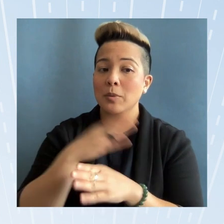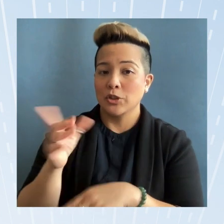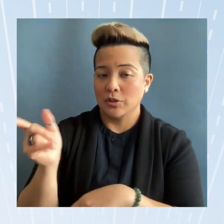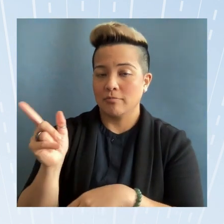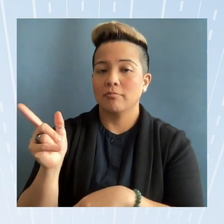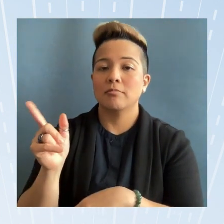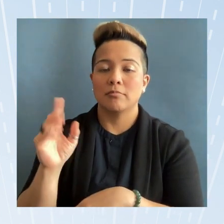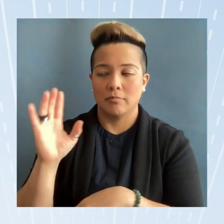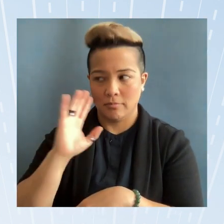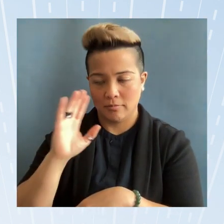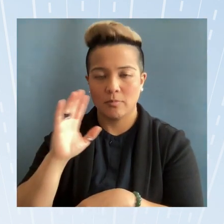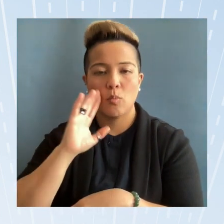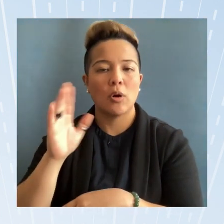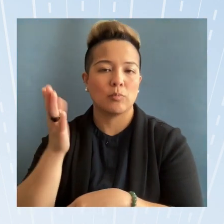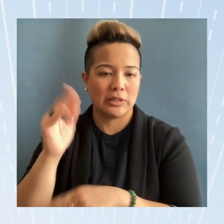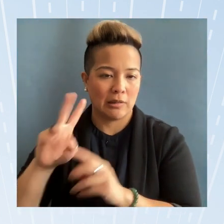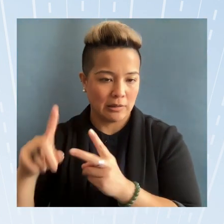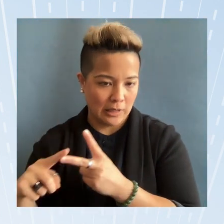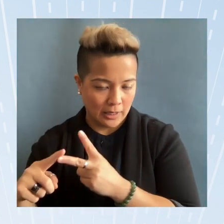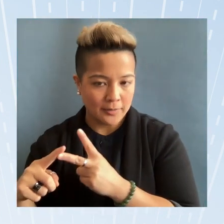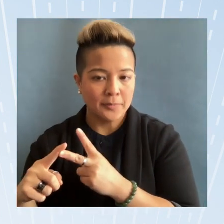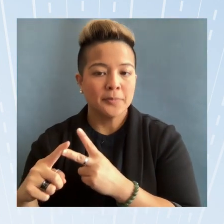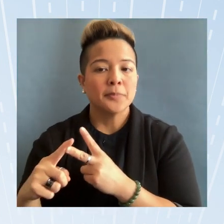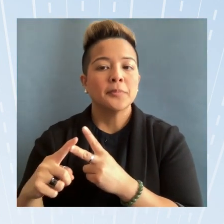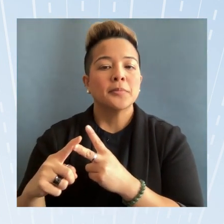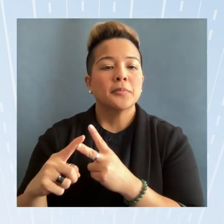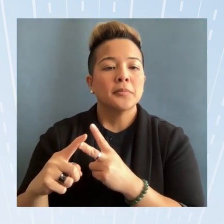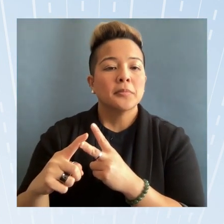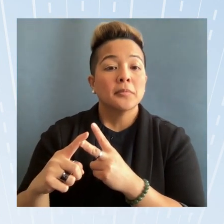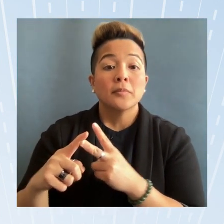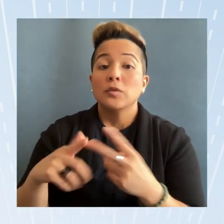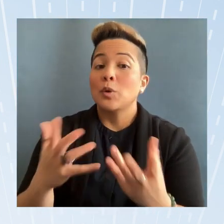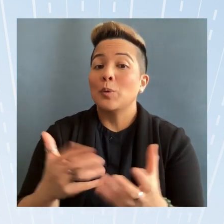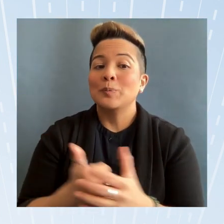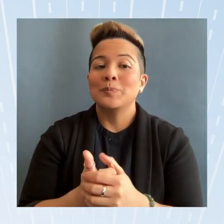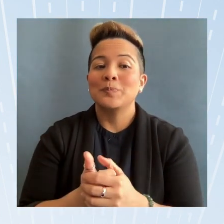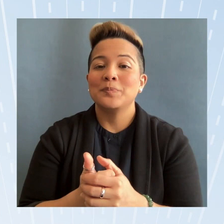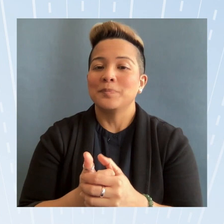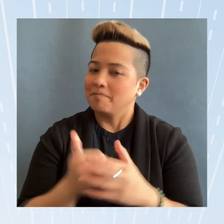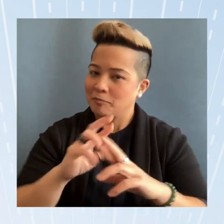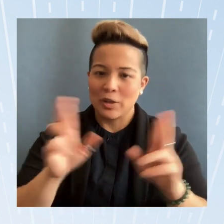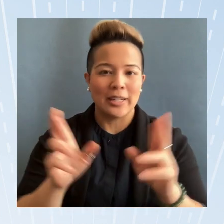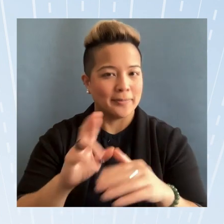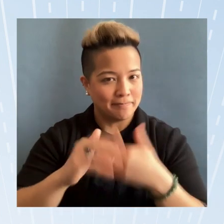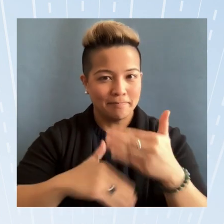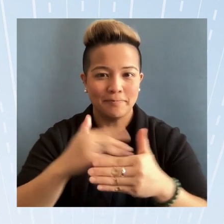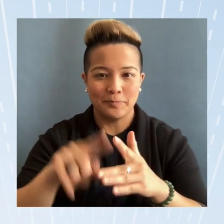present the second so moving right into that